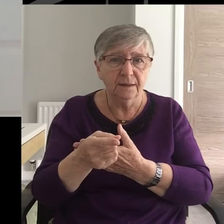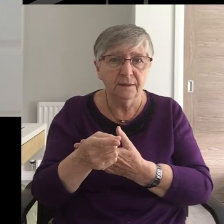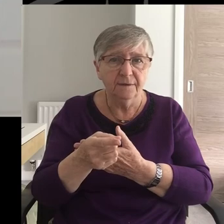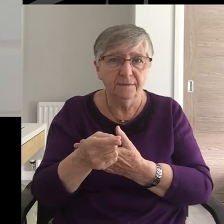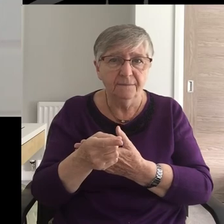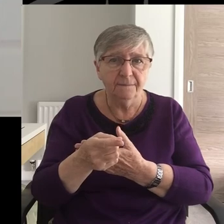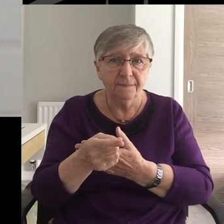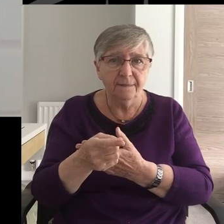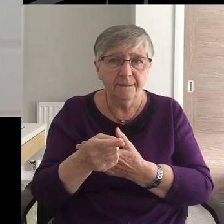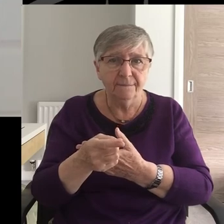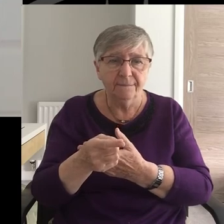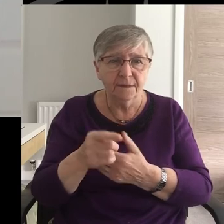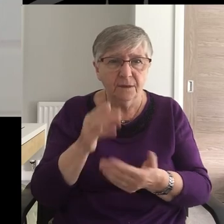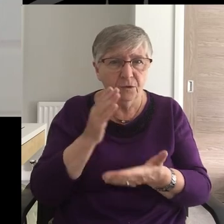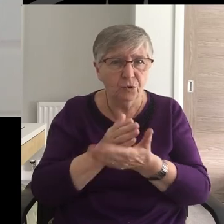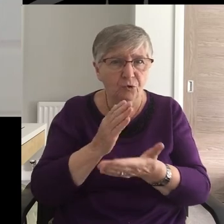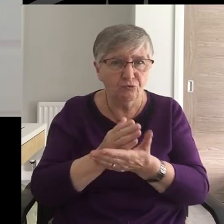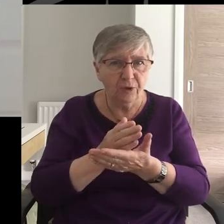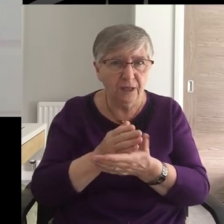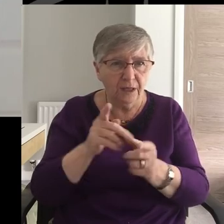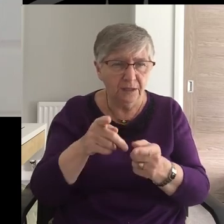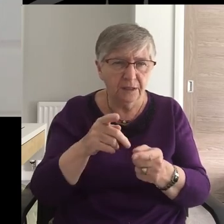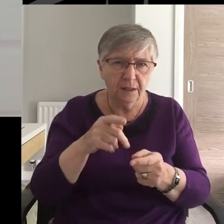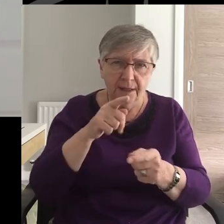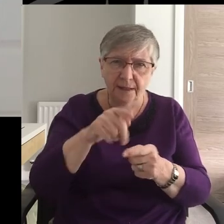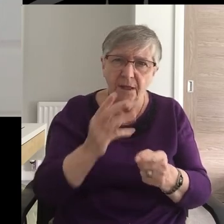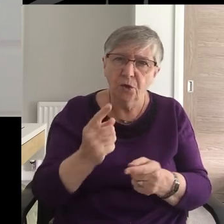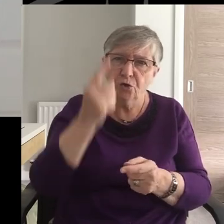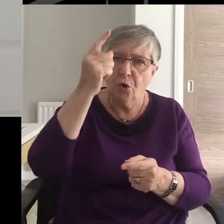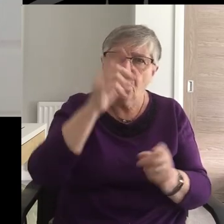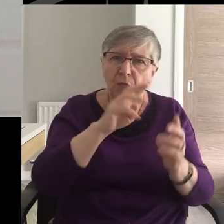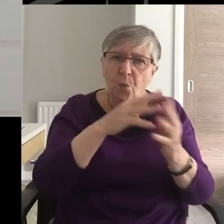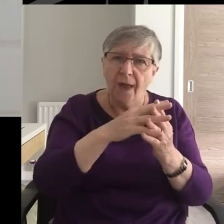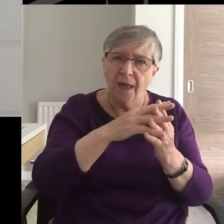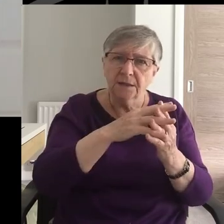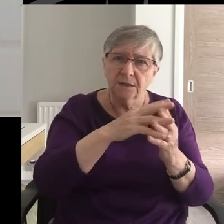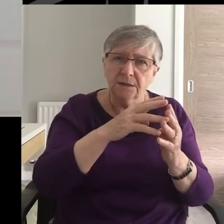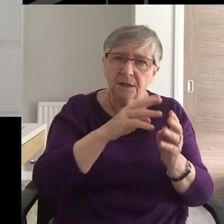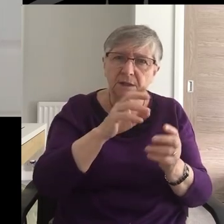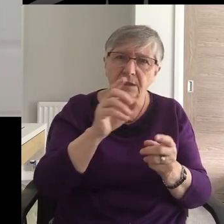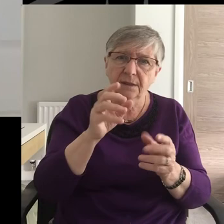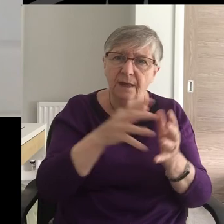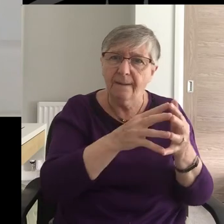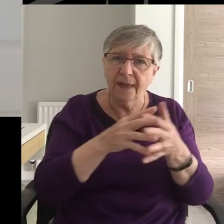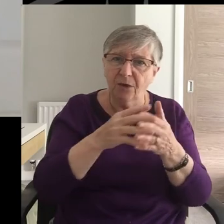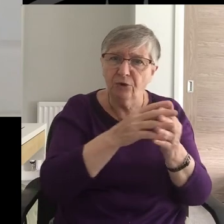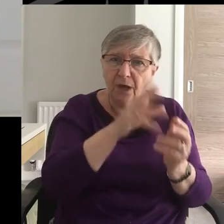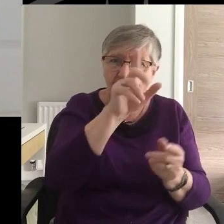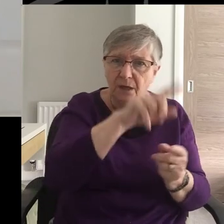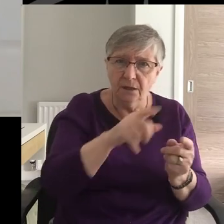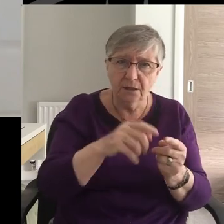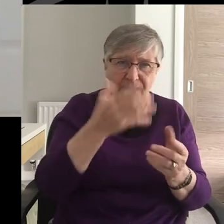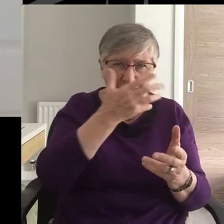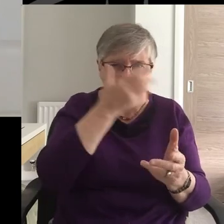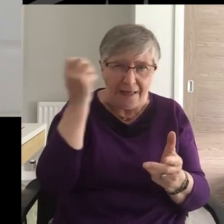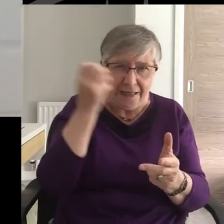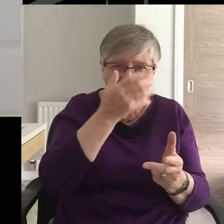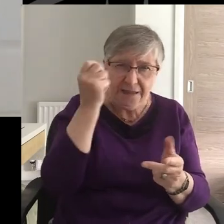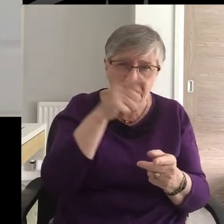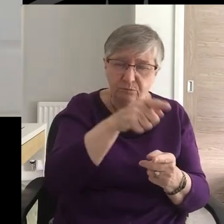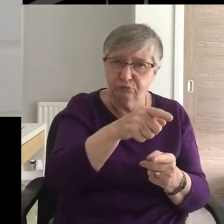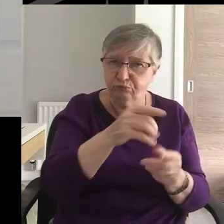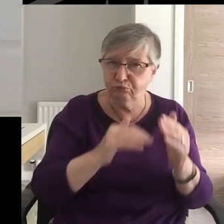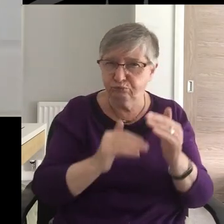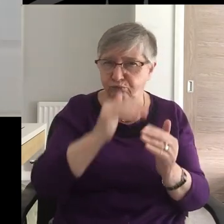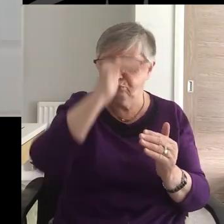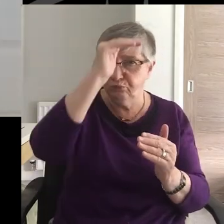With the really marked heat wave In the northwest coast of America With temperatures that they've not